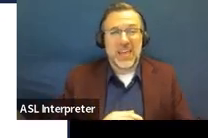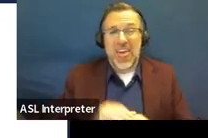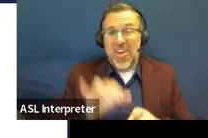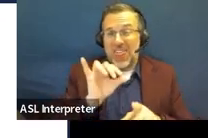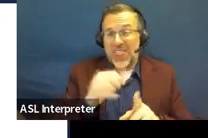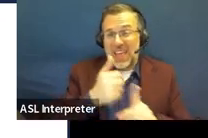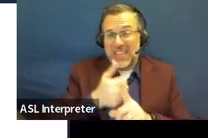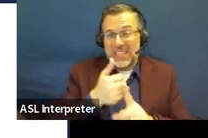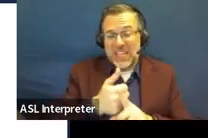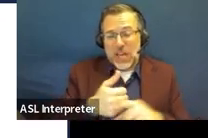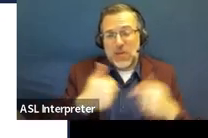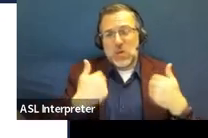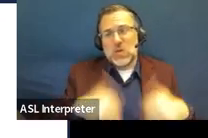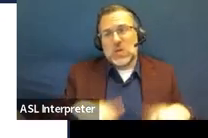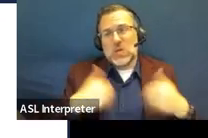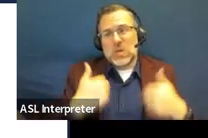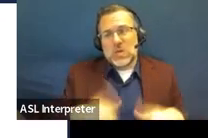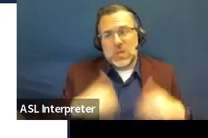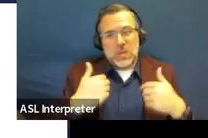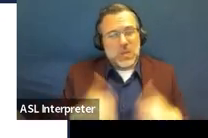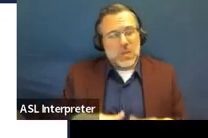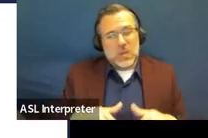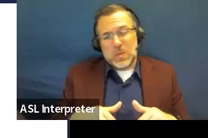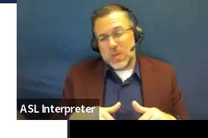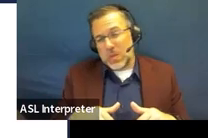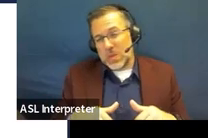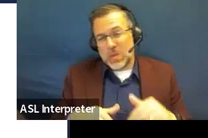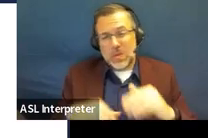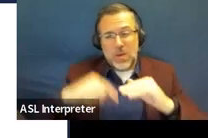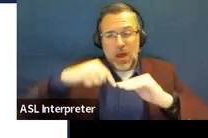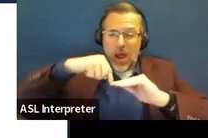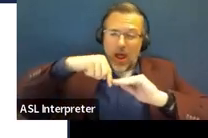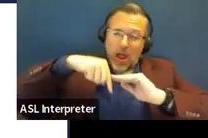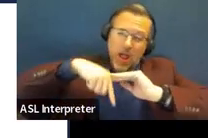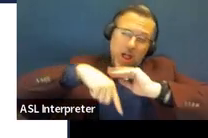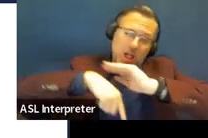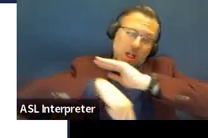with a disability.